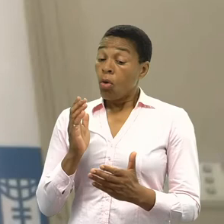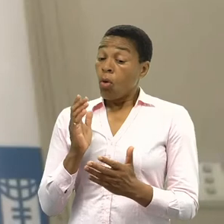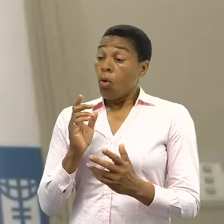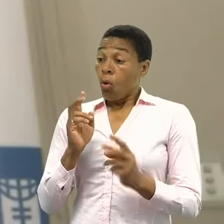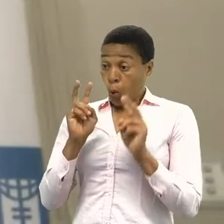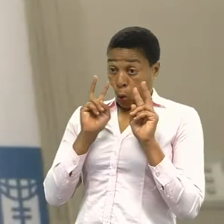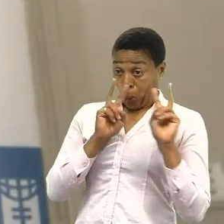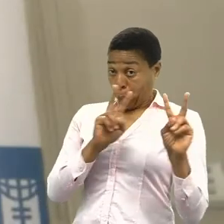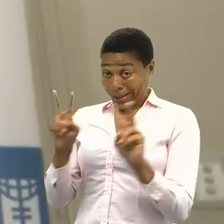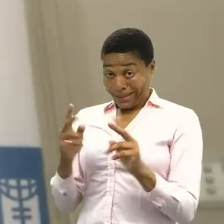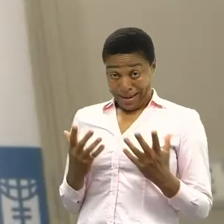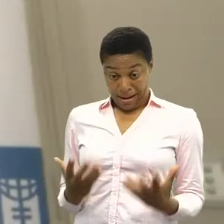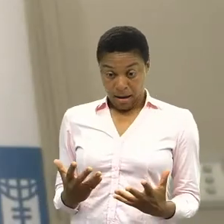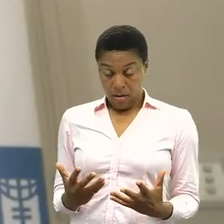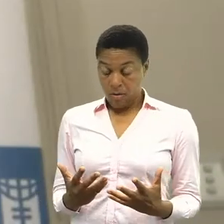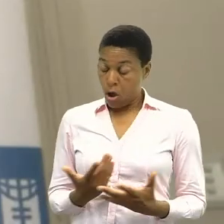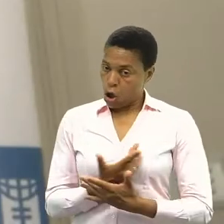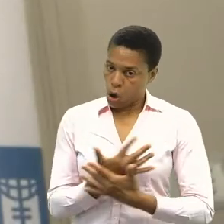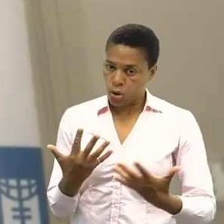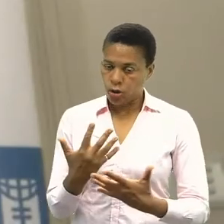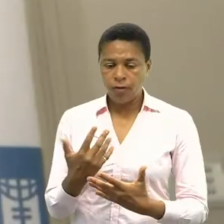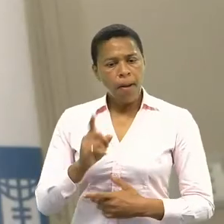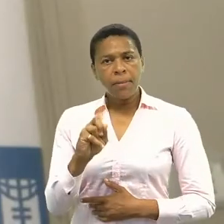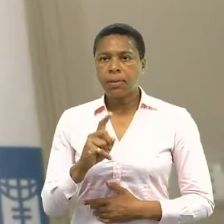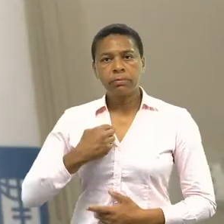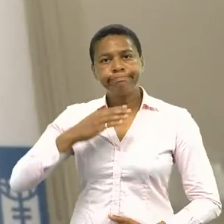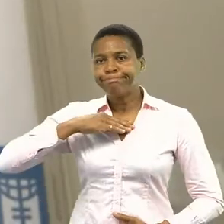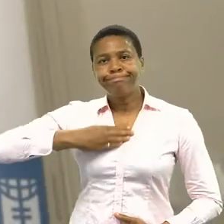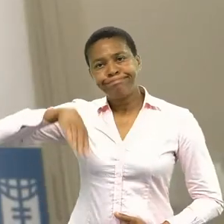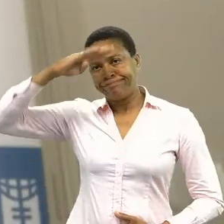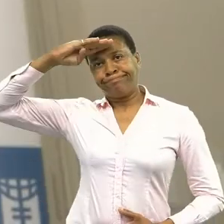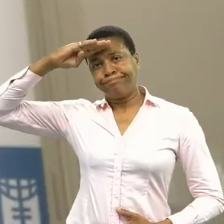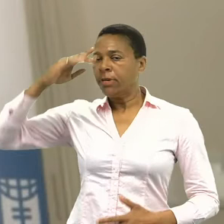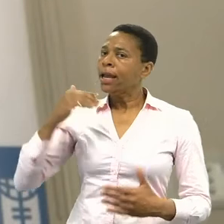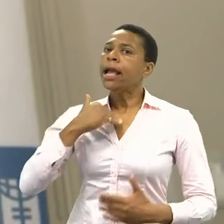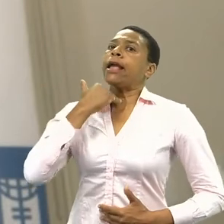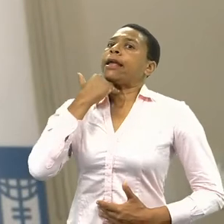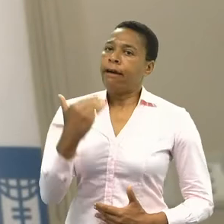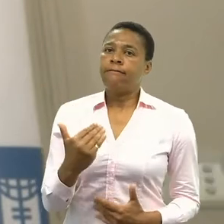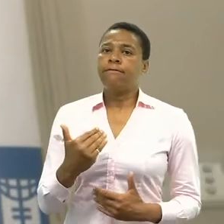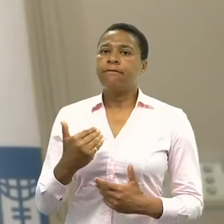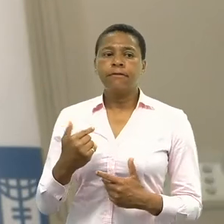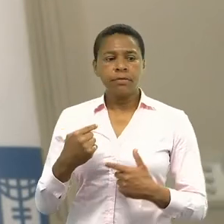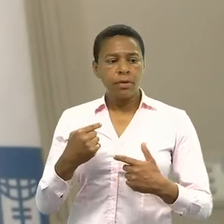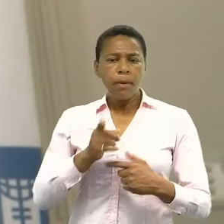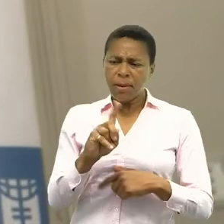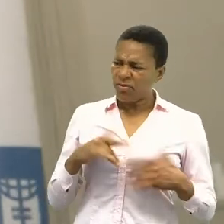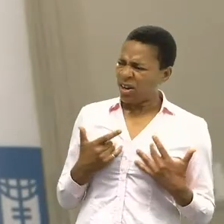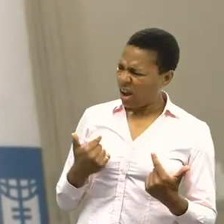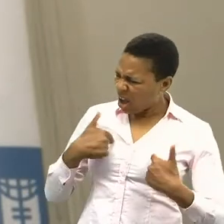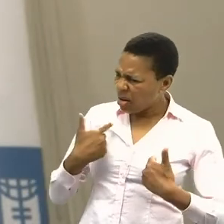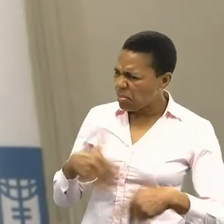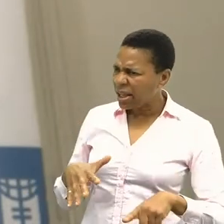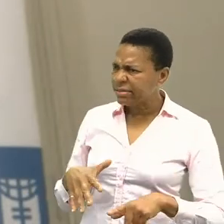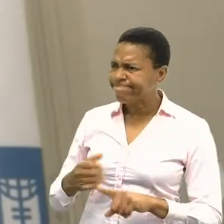of people who are affected by racism, racism, but